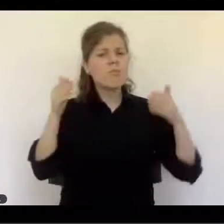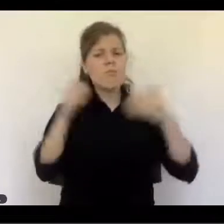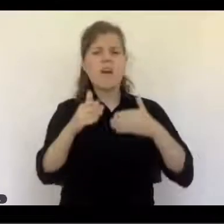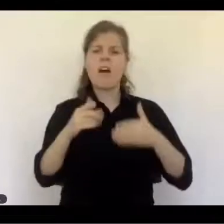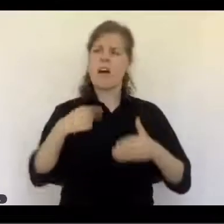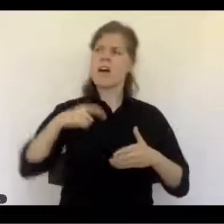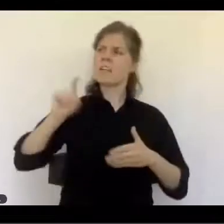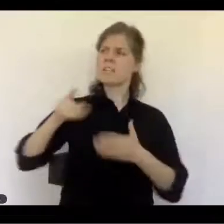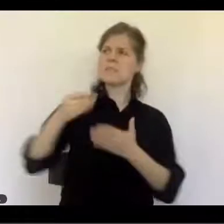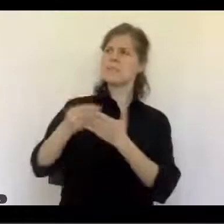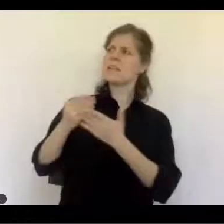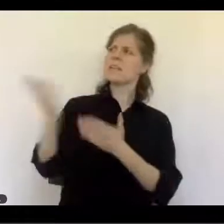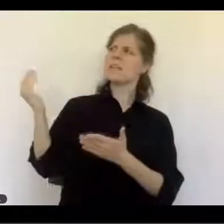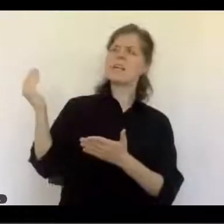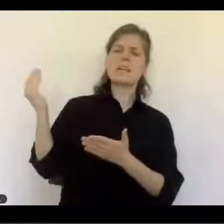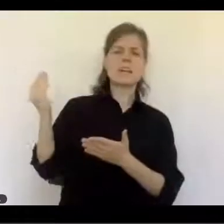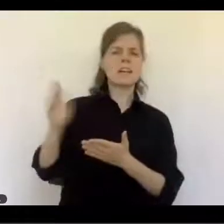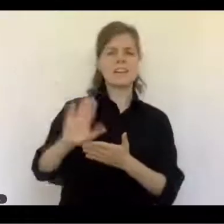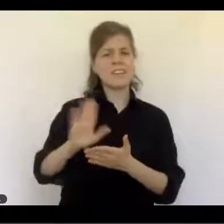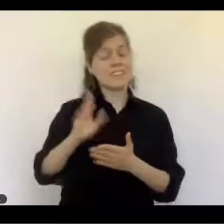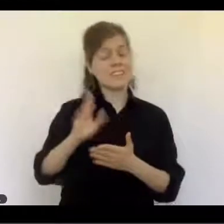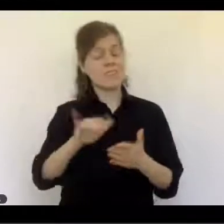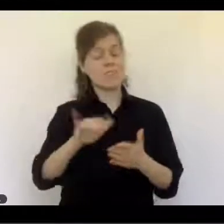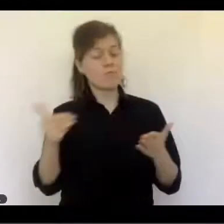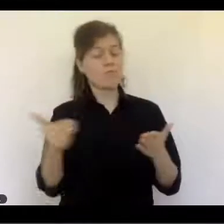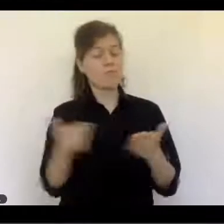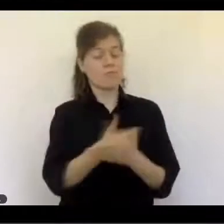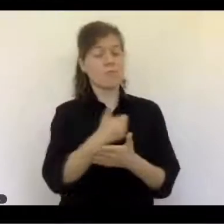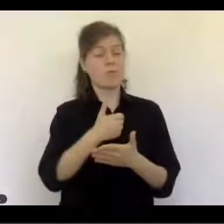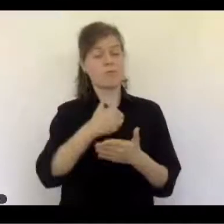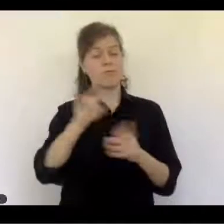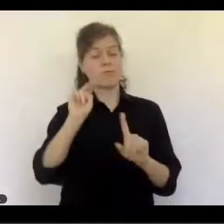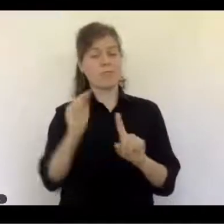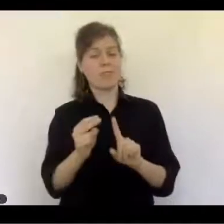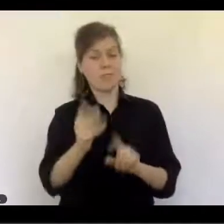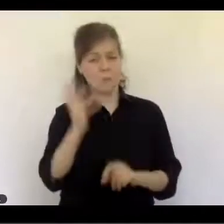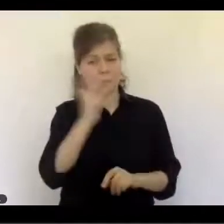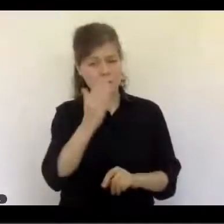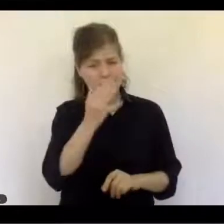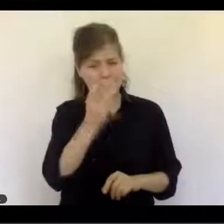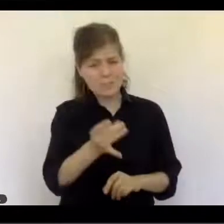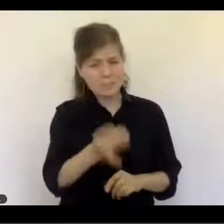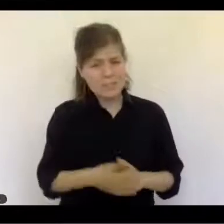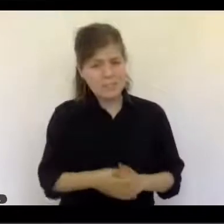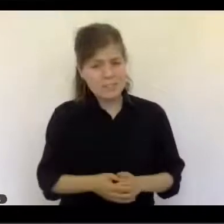entitled. And that's a new mindset. That's a different paradigm of community.